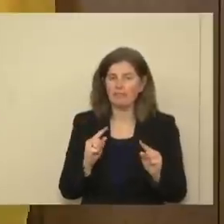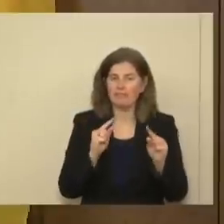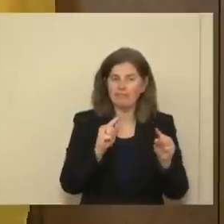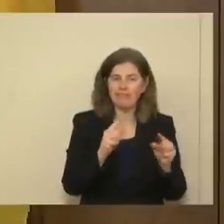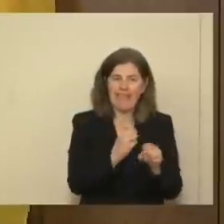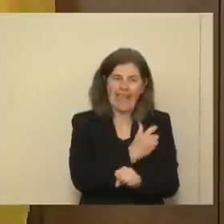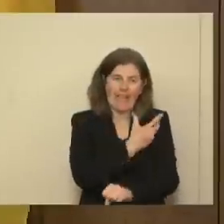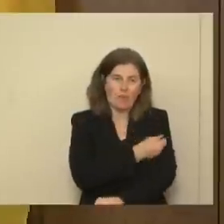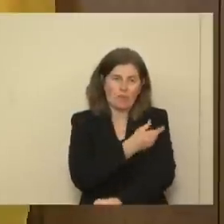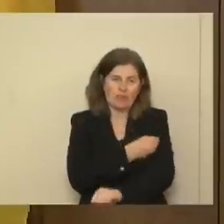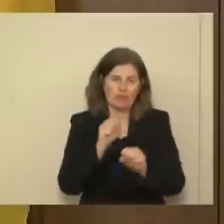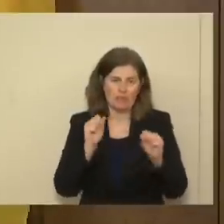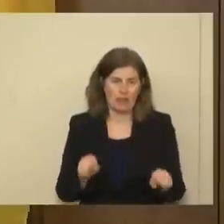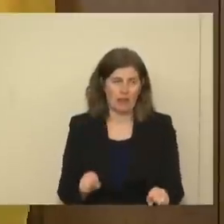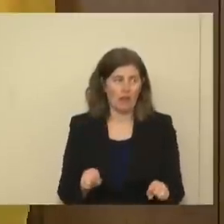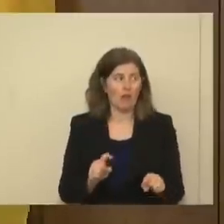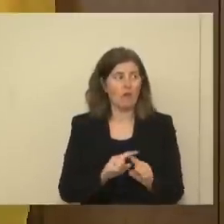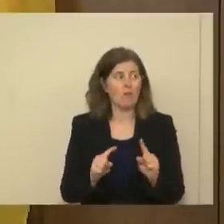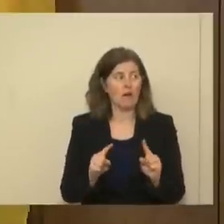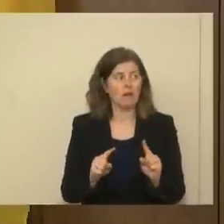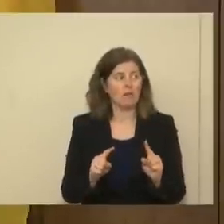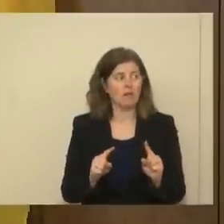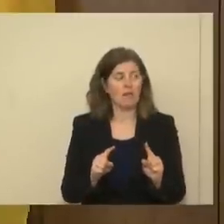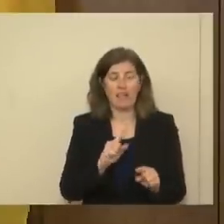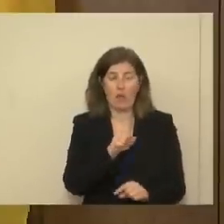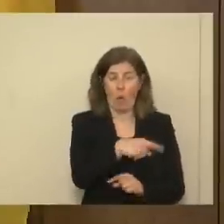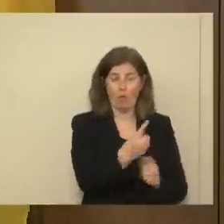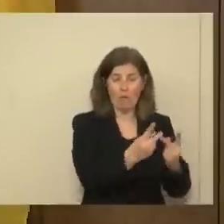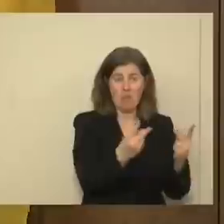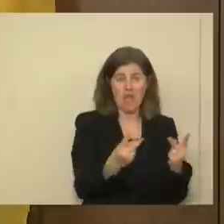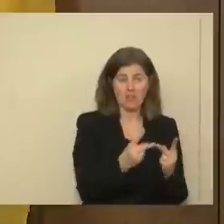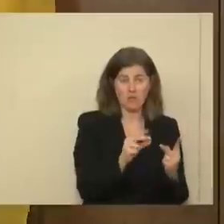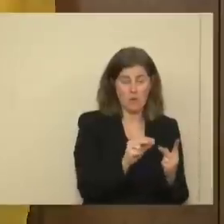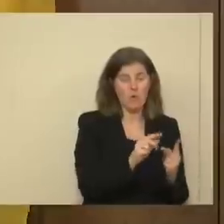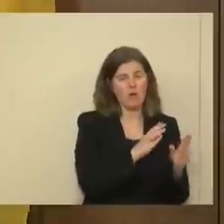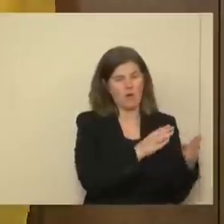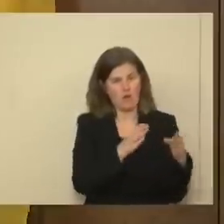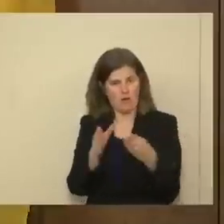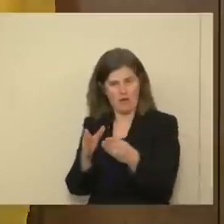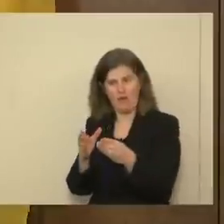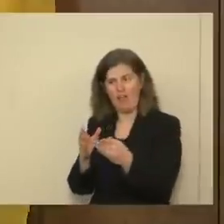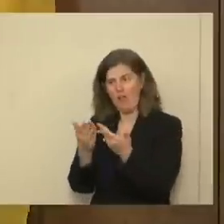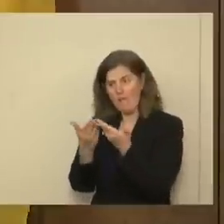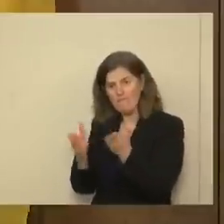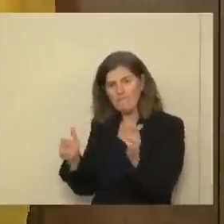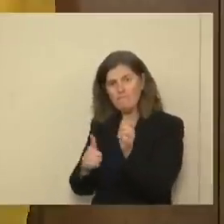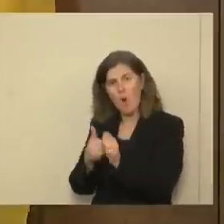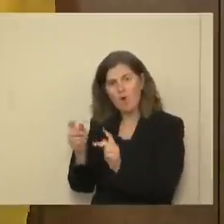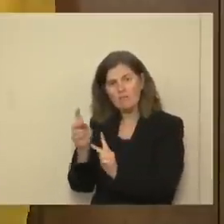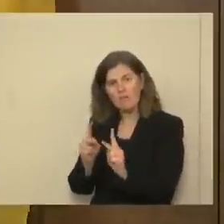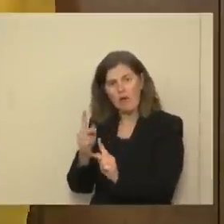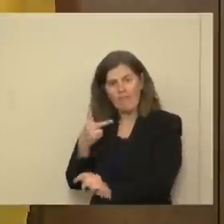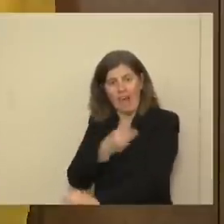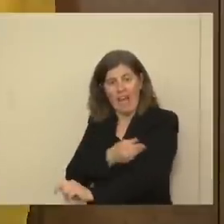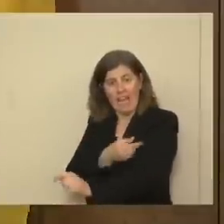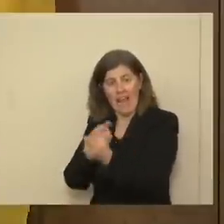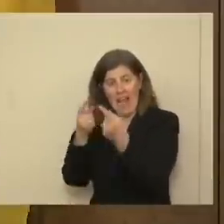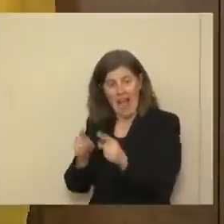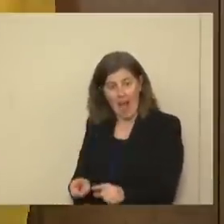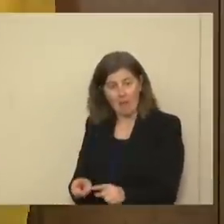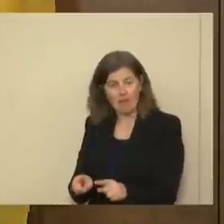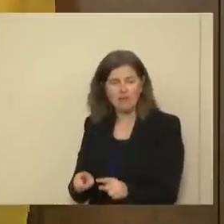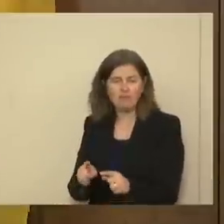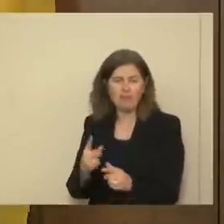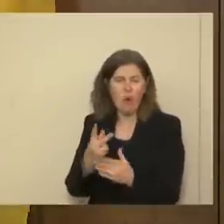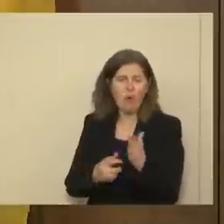get immunizations, but it is by no means the only place, by far, the vast number of vaccinations that are both